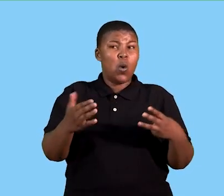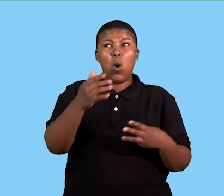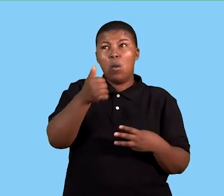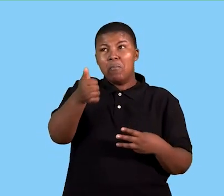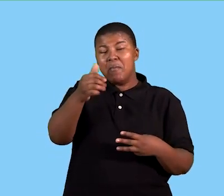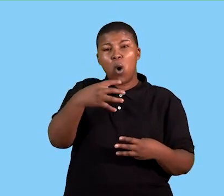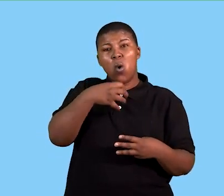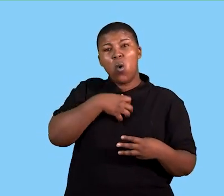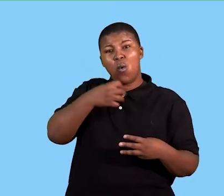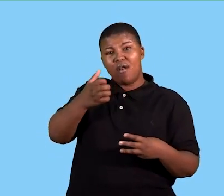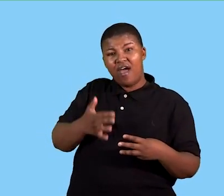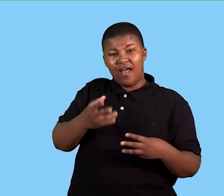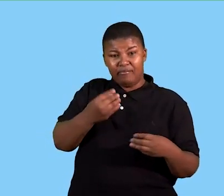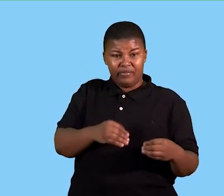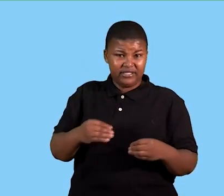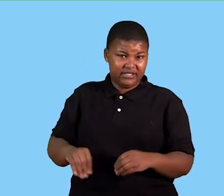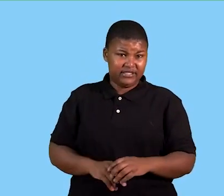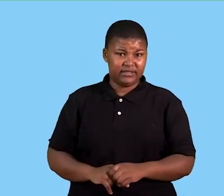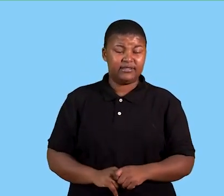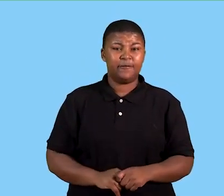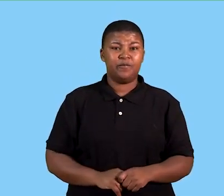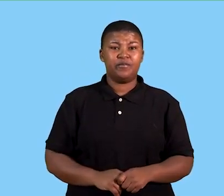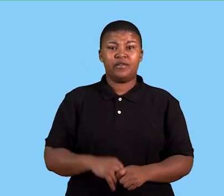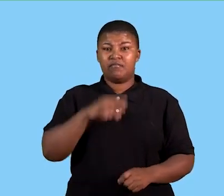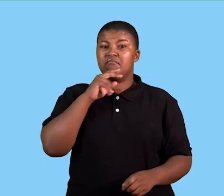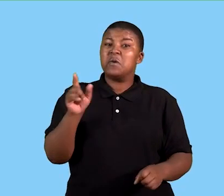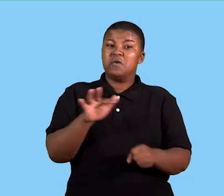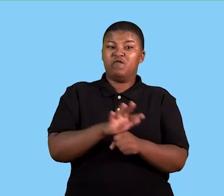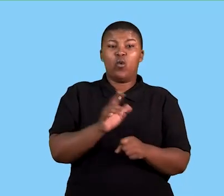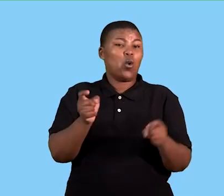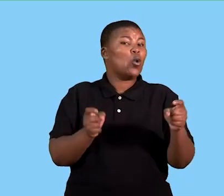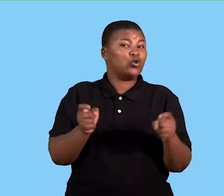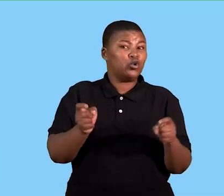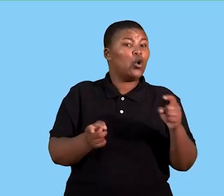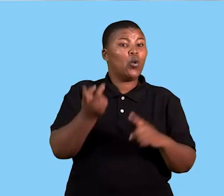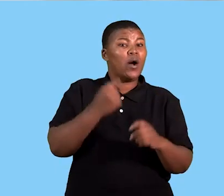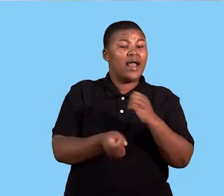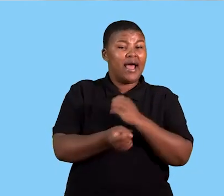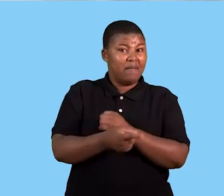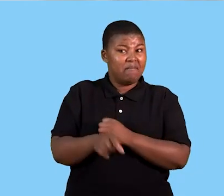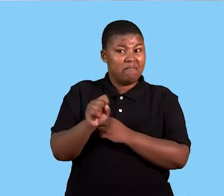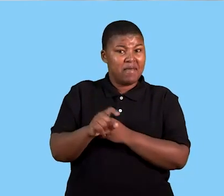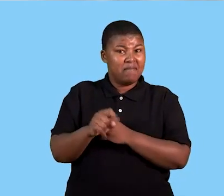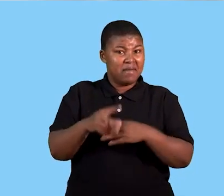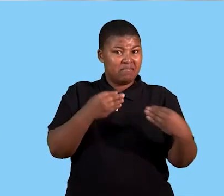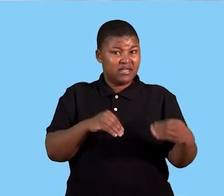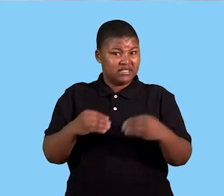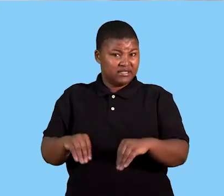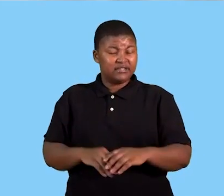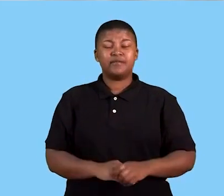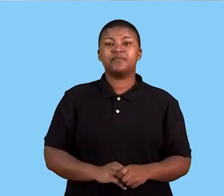the owners of the business. Therefore, we have full control over what happens in the micro